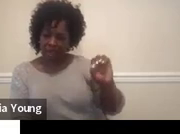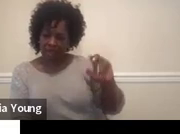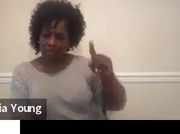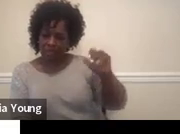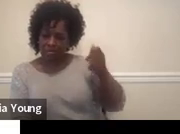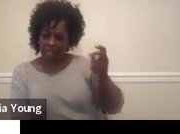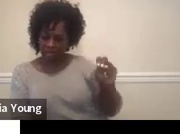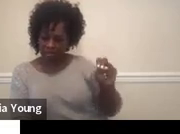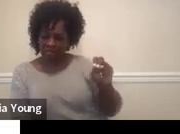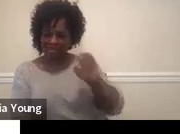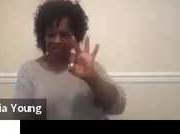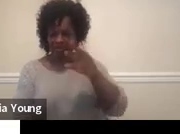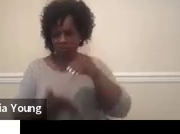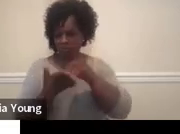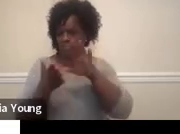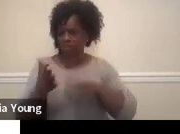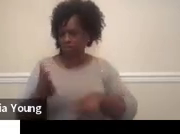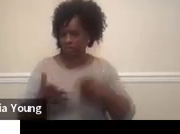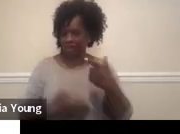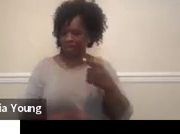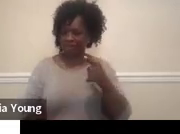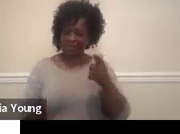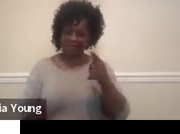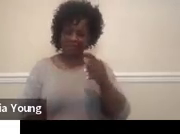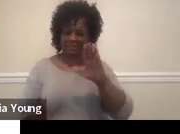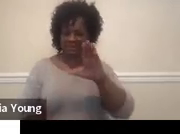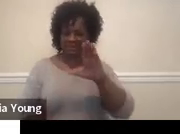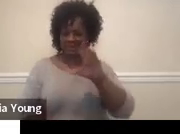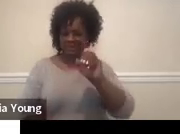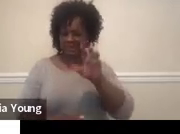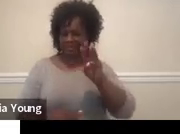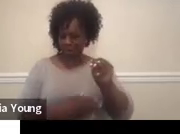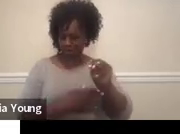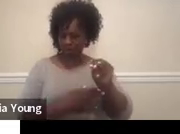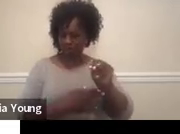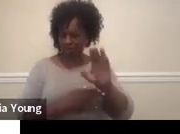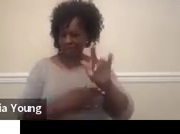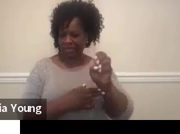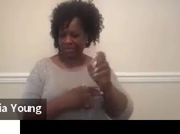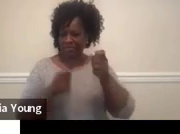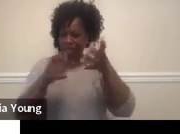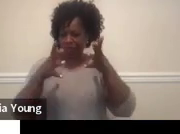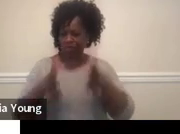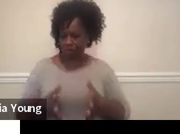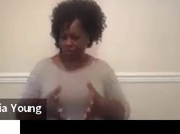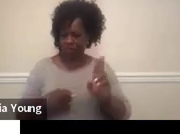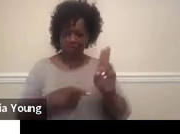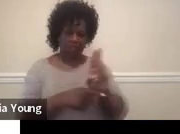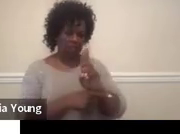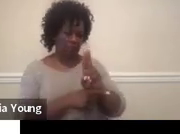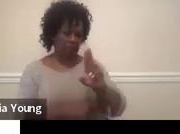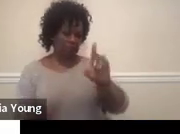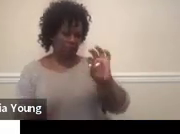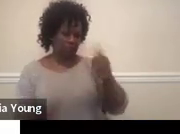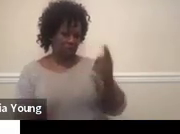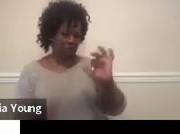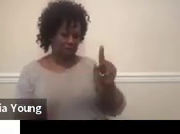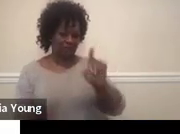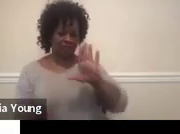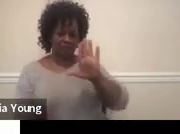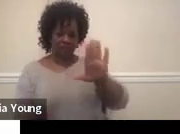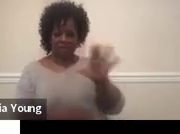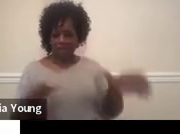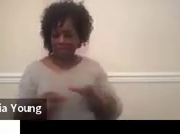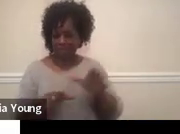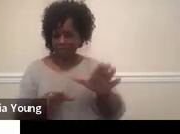case manager, you can talk to them because you can use their login to do these activities in the